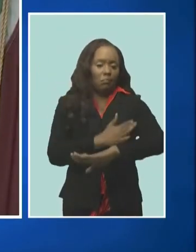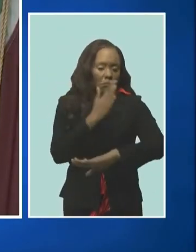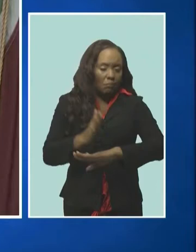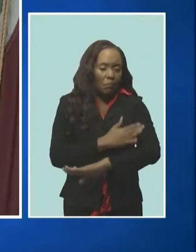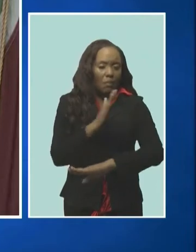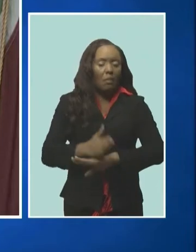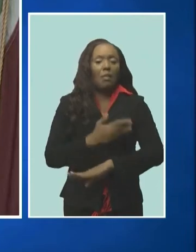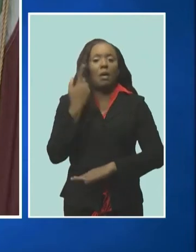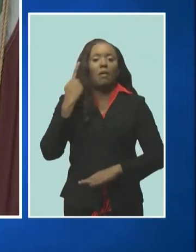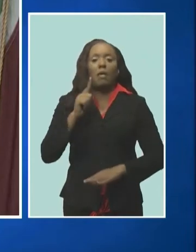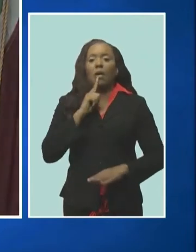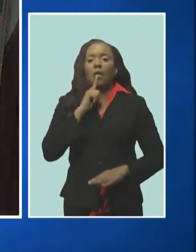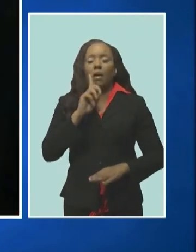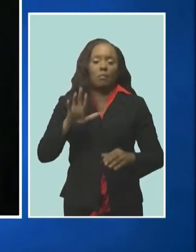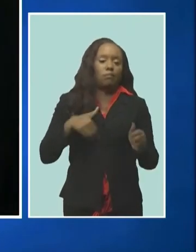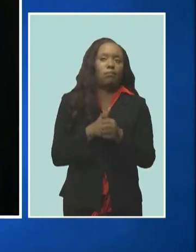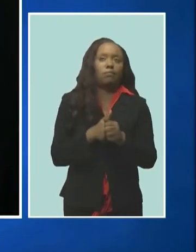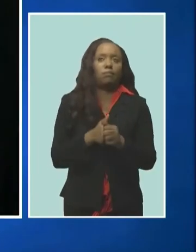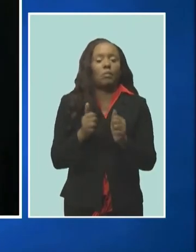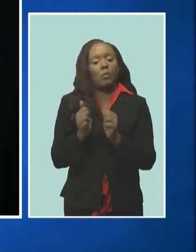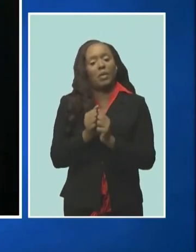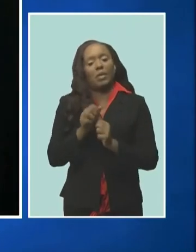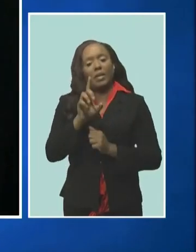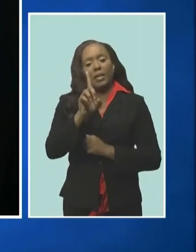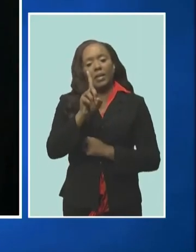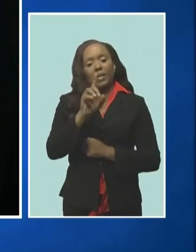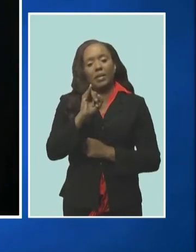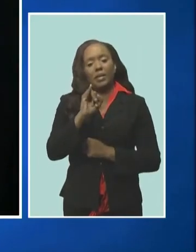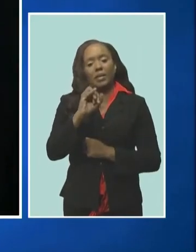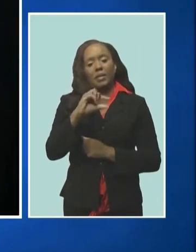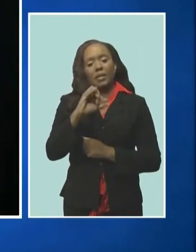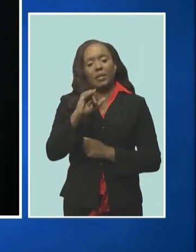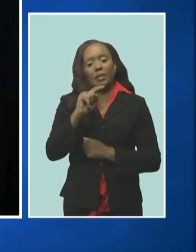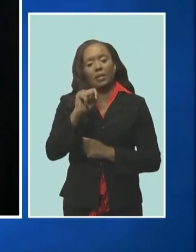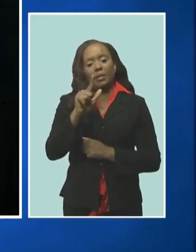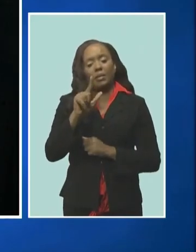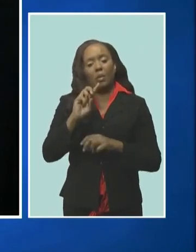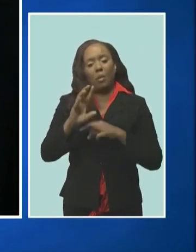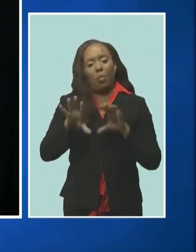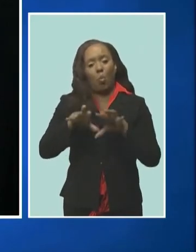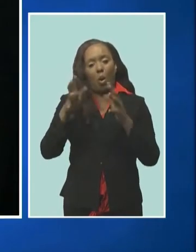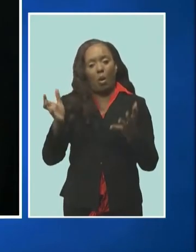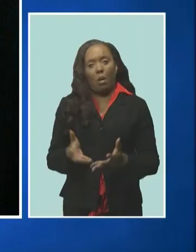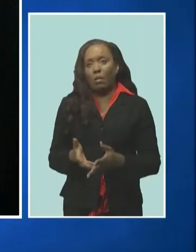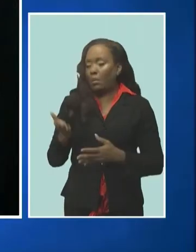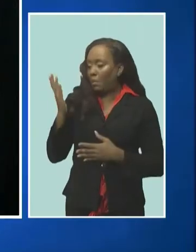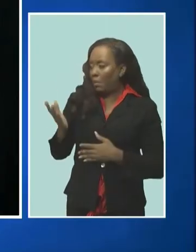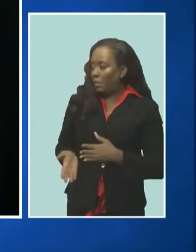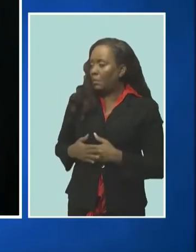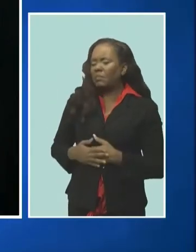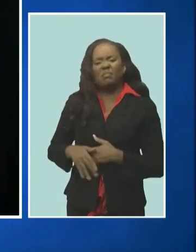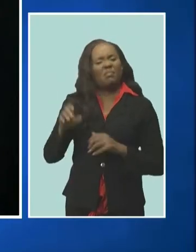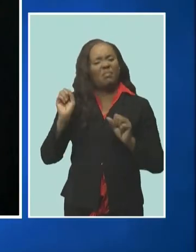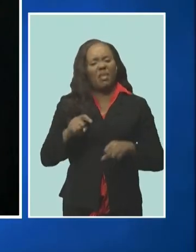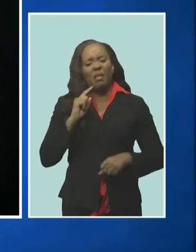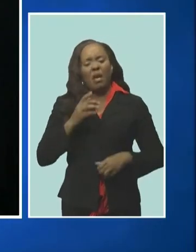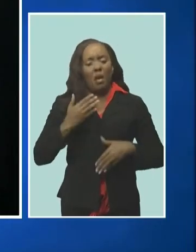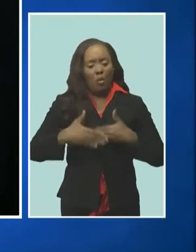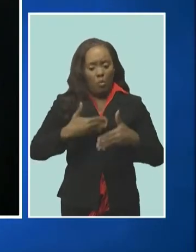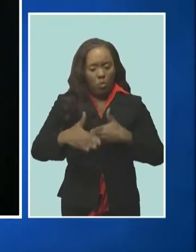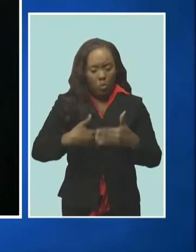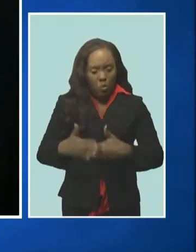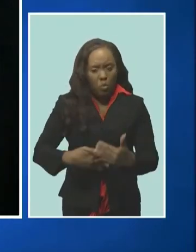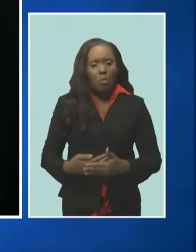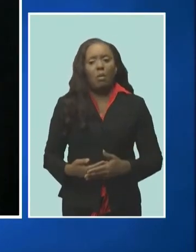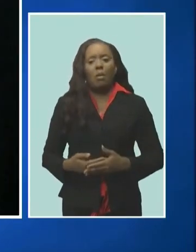ahead in the digital world digitization has the potential to drive our economies forward to literally transform